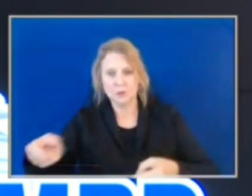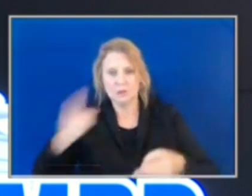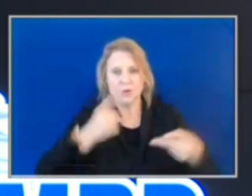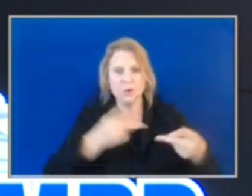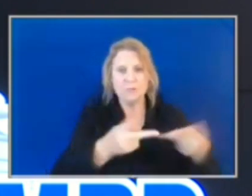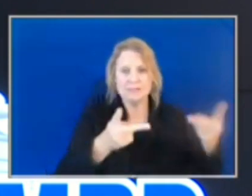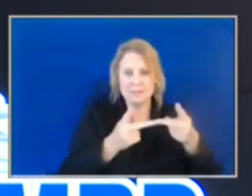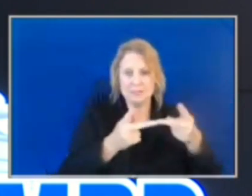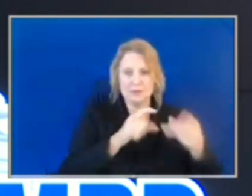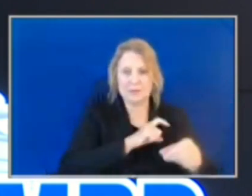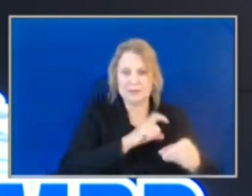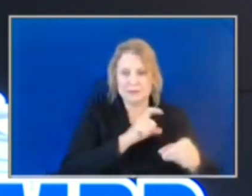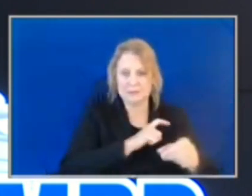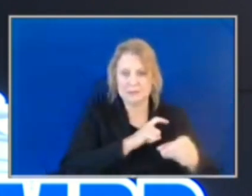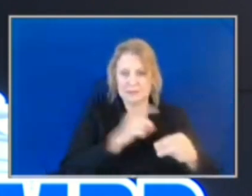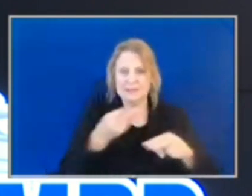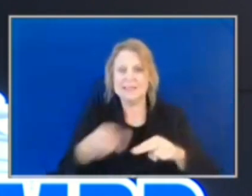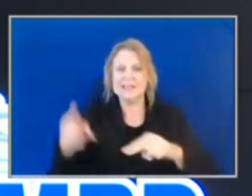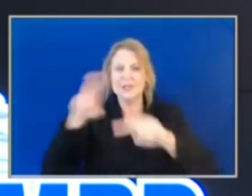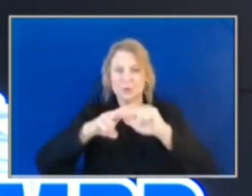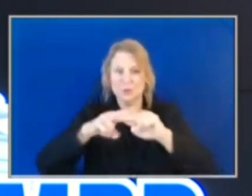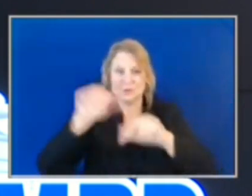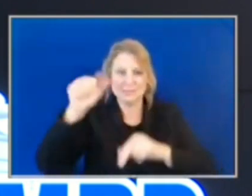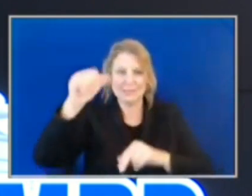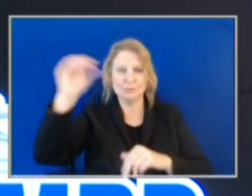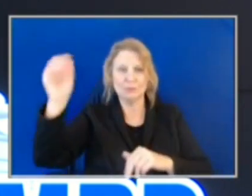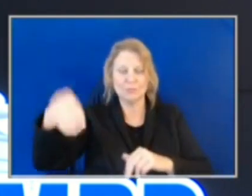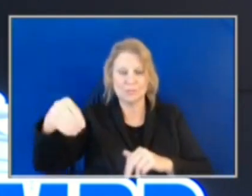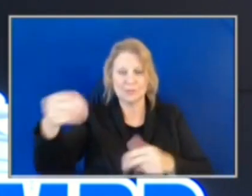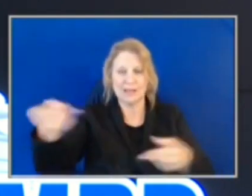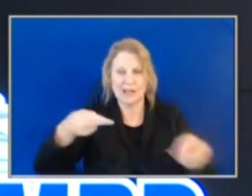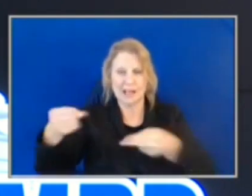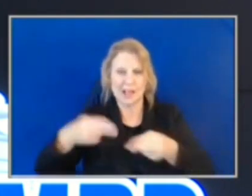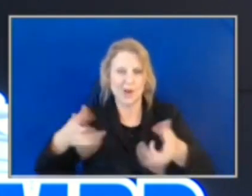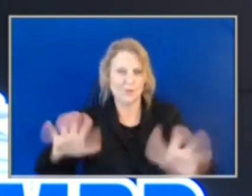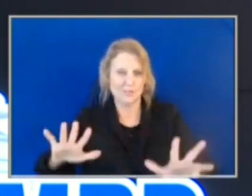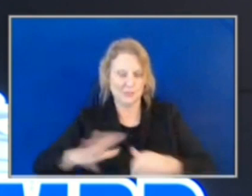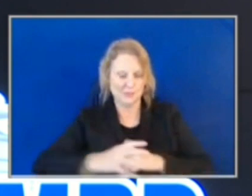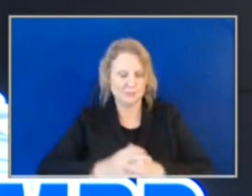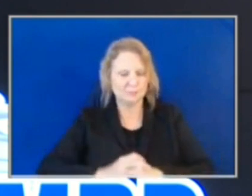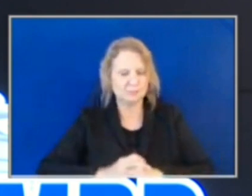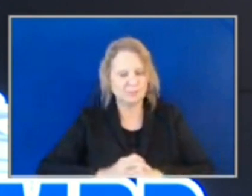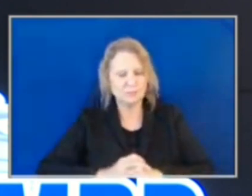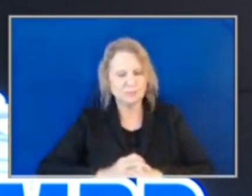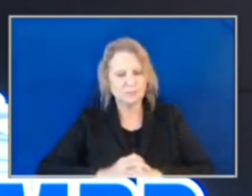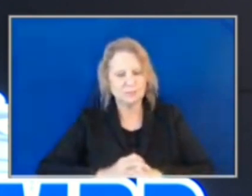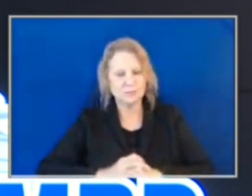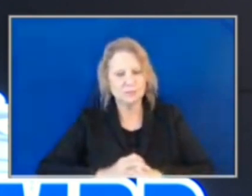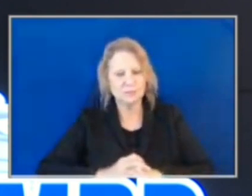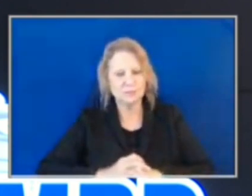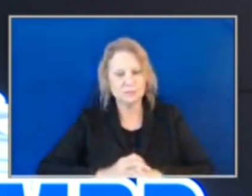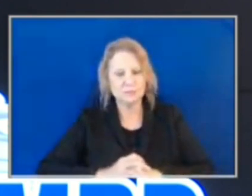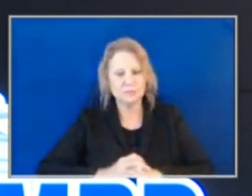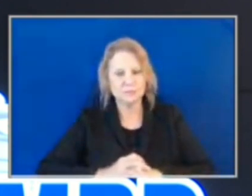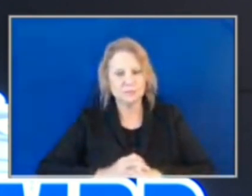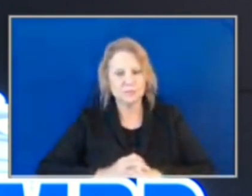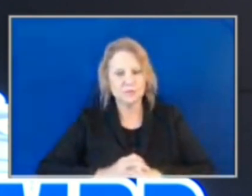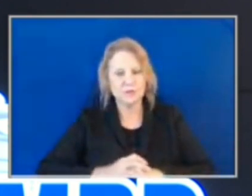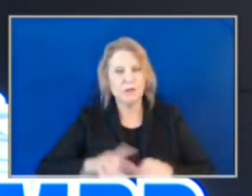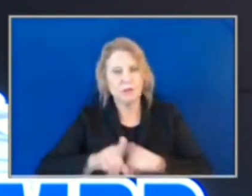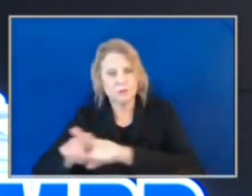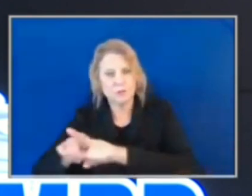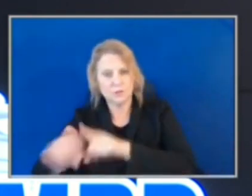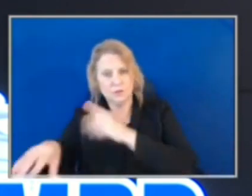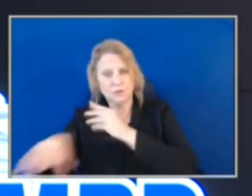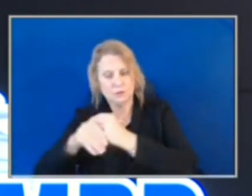CMPD has increased 10% year-to-date also. In addition to that, for the position of